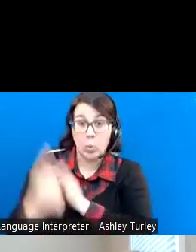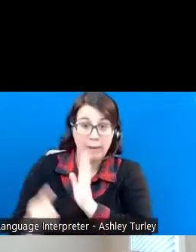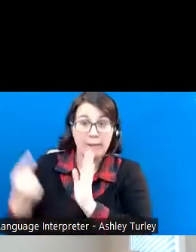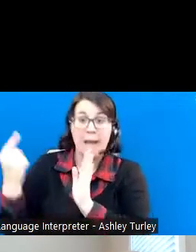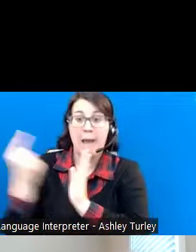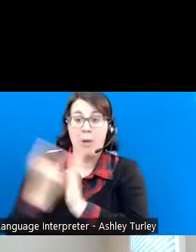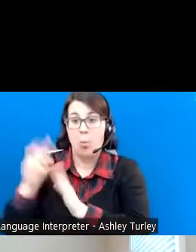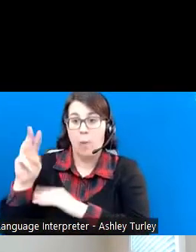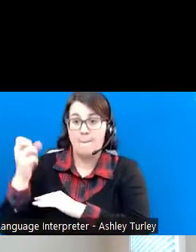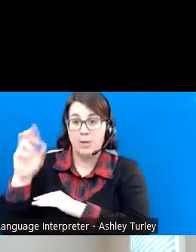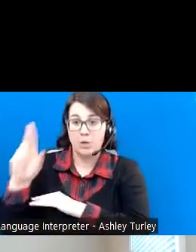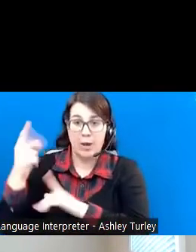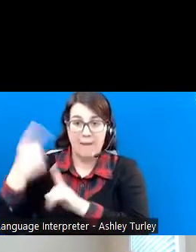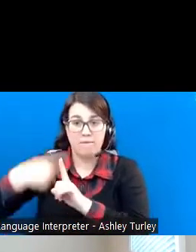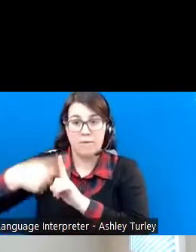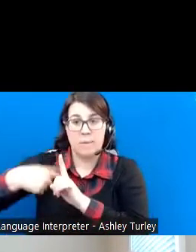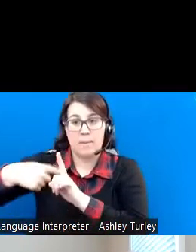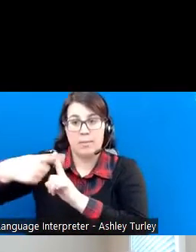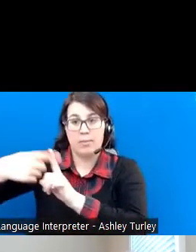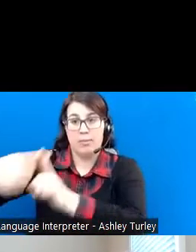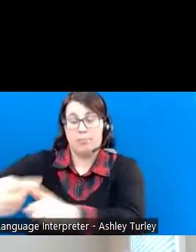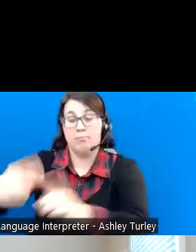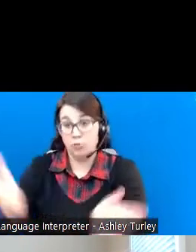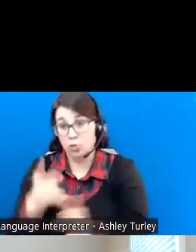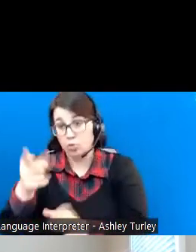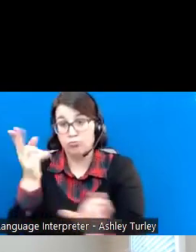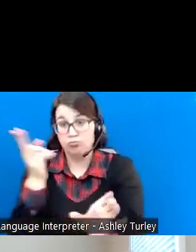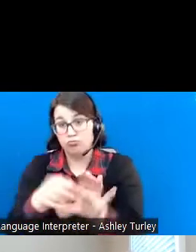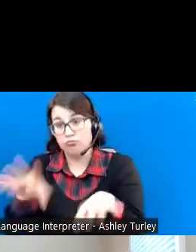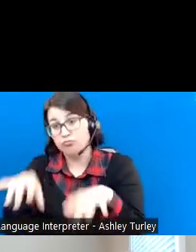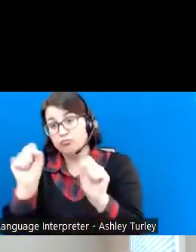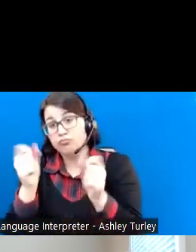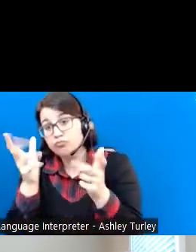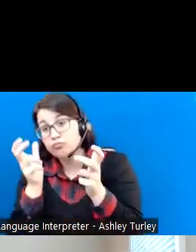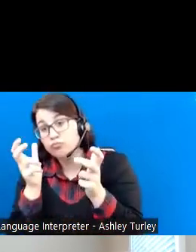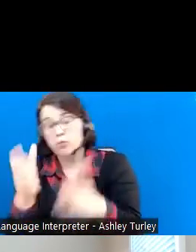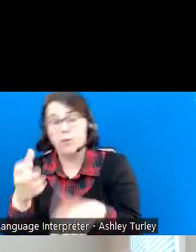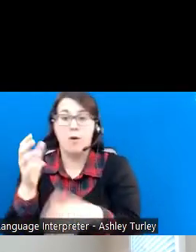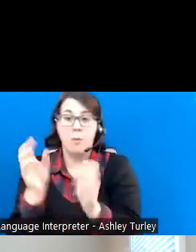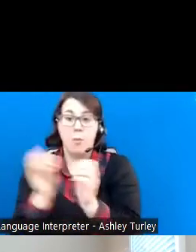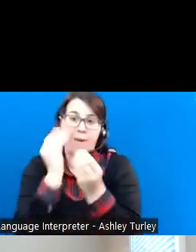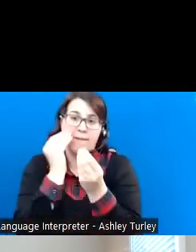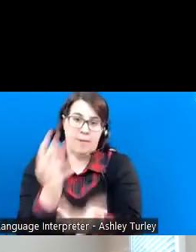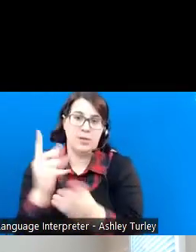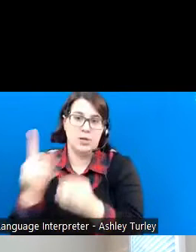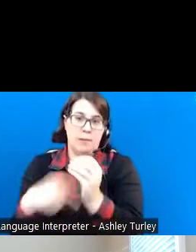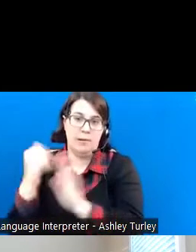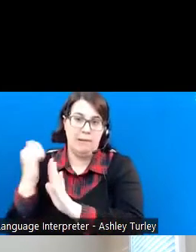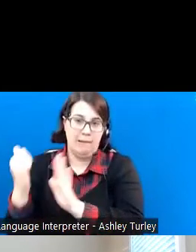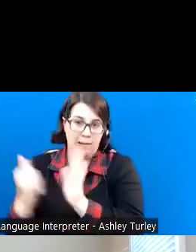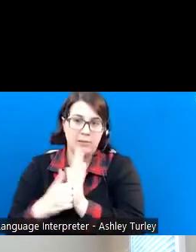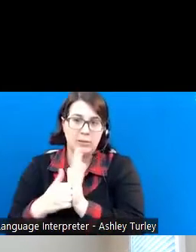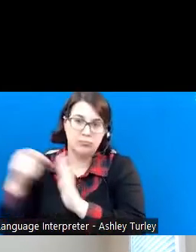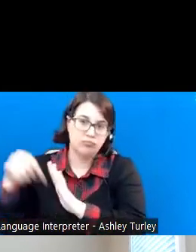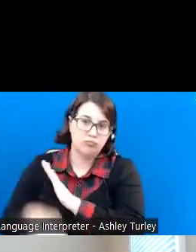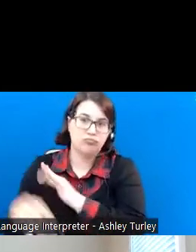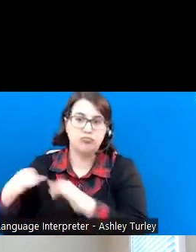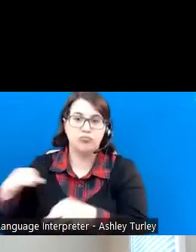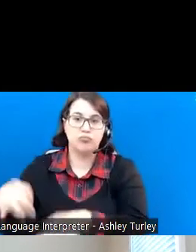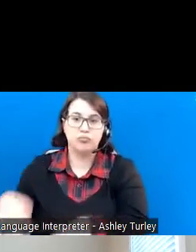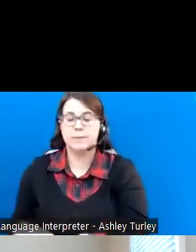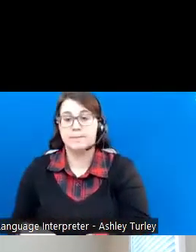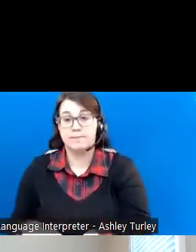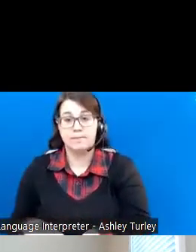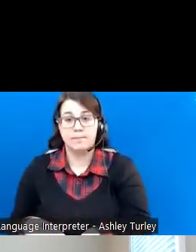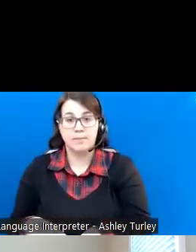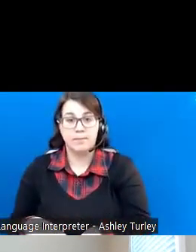webinars each month in which I would encourage you to attend to learn more information about the accounts in more detail. You want to go